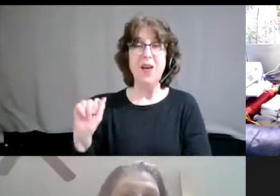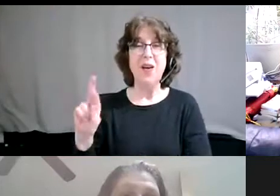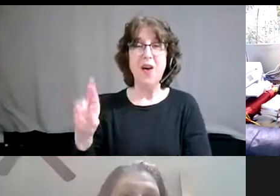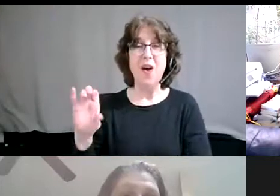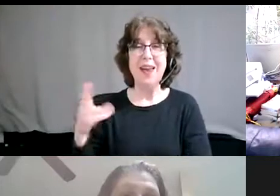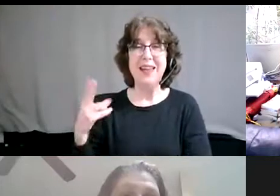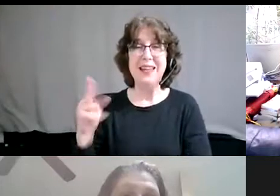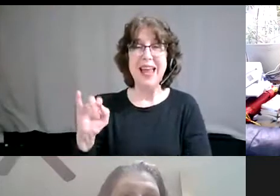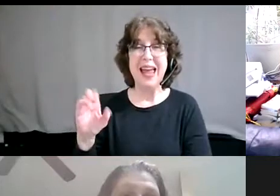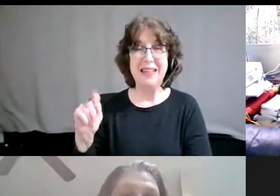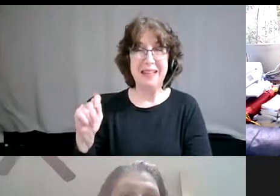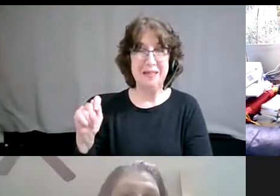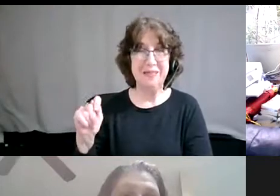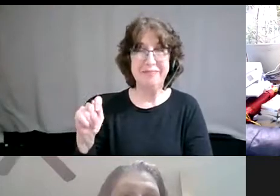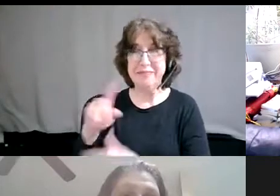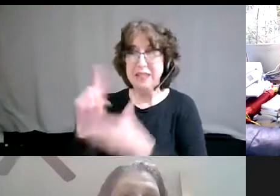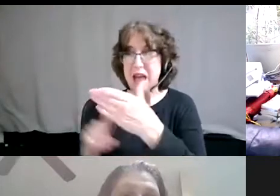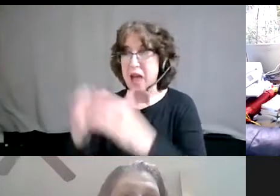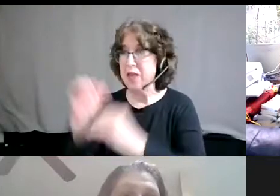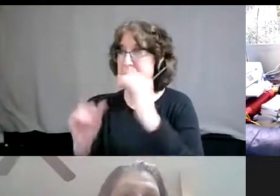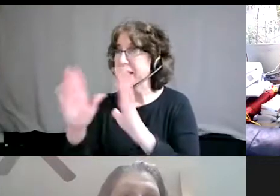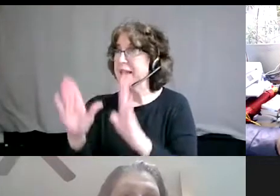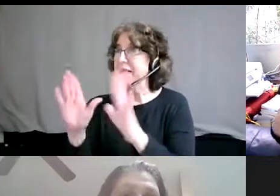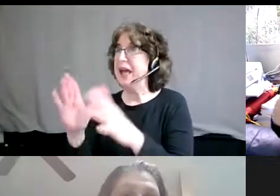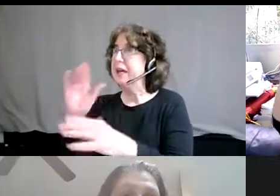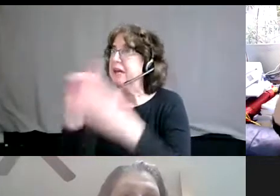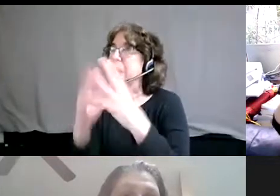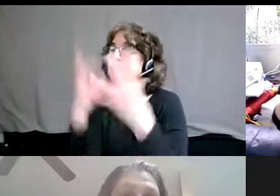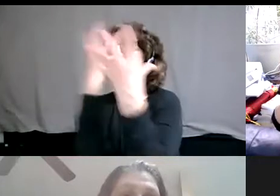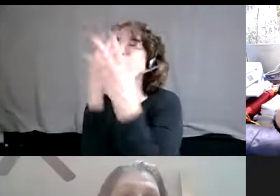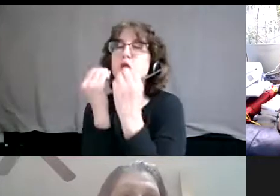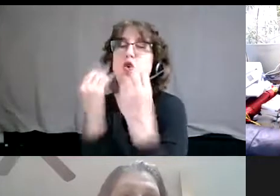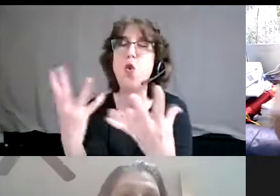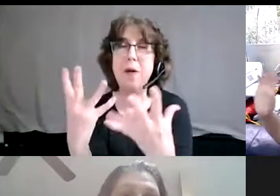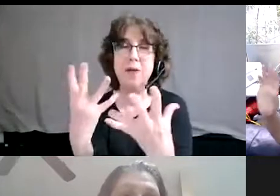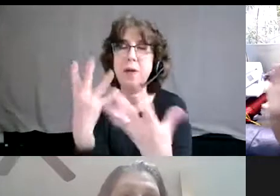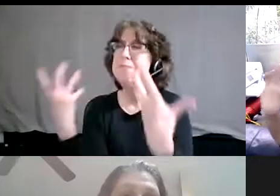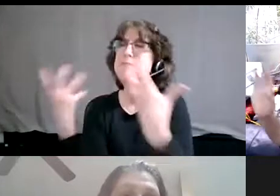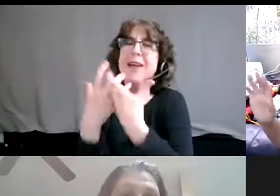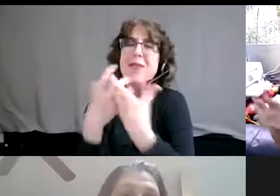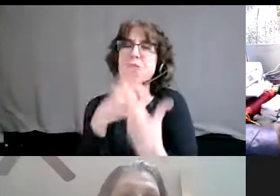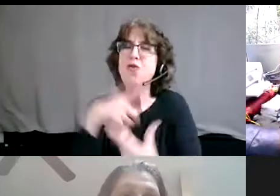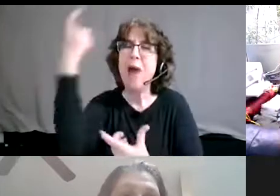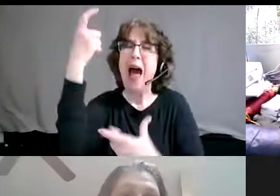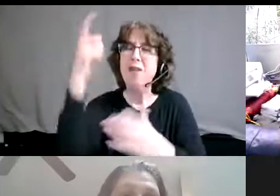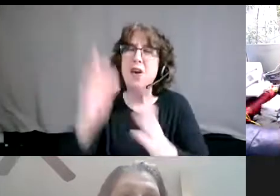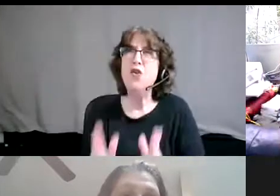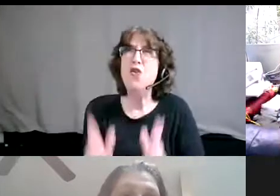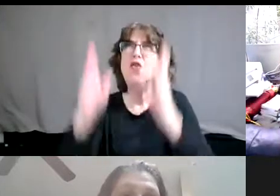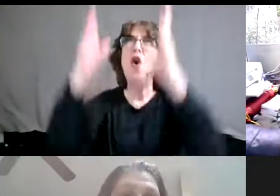giraffe sort of created this building that was perfect for giraffes. had high ceilings and the windows gave privacy.